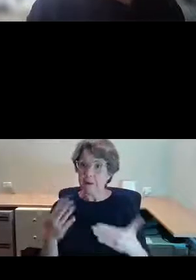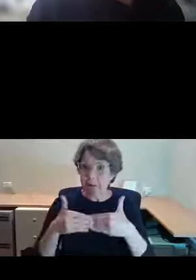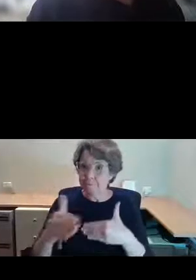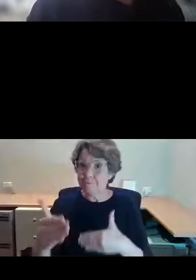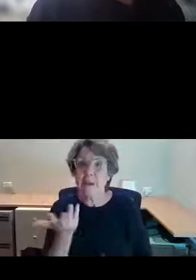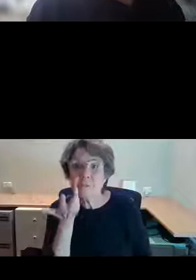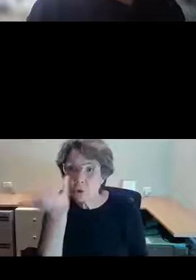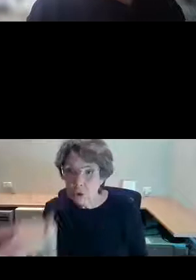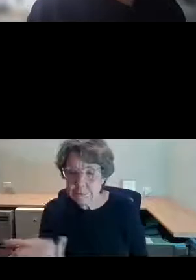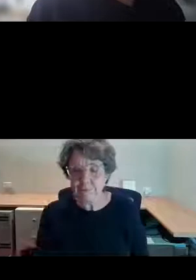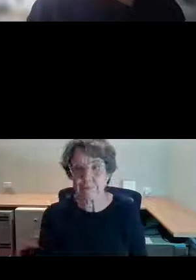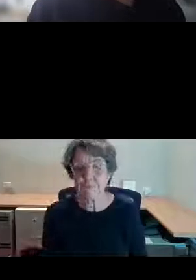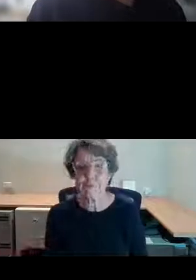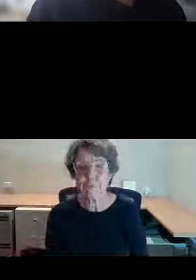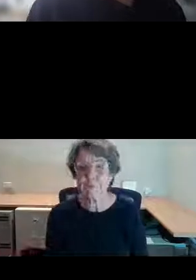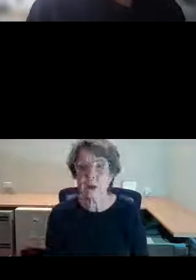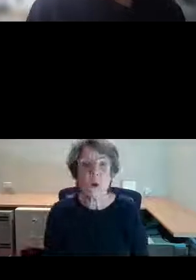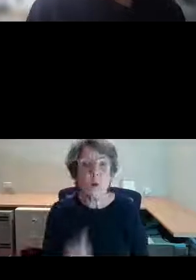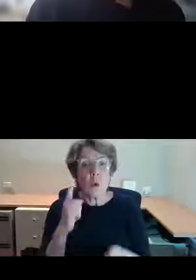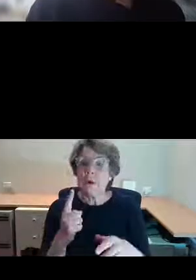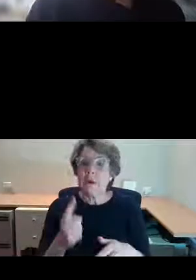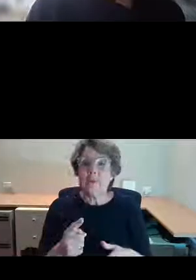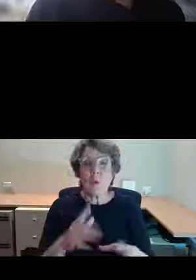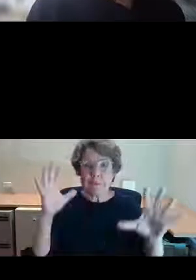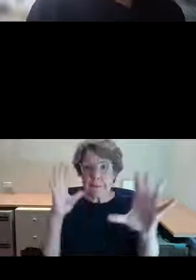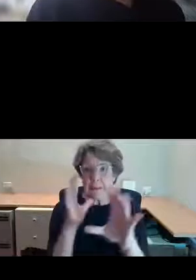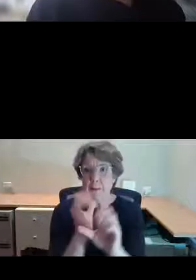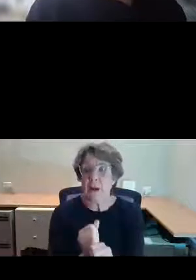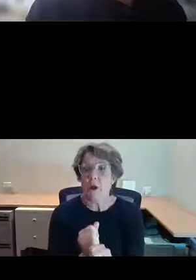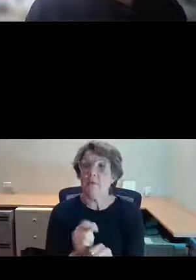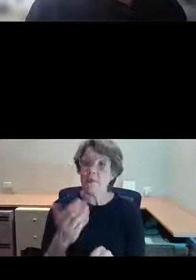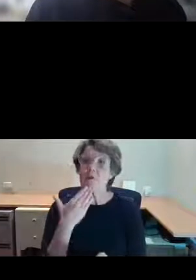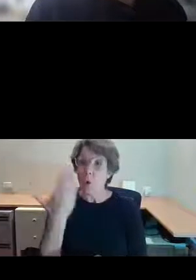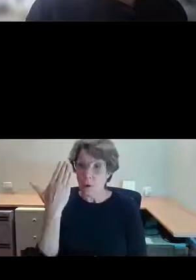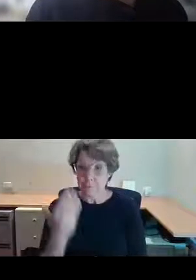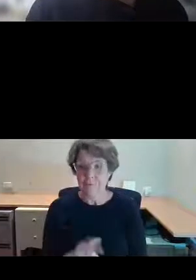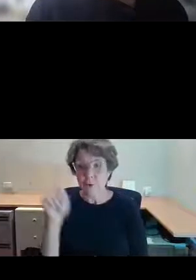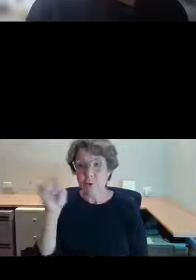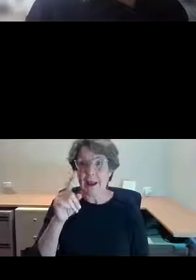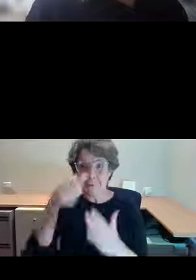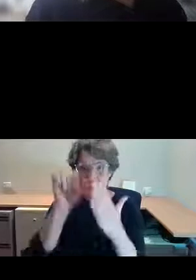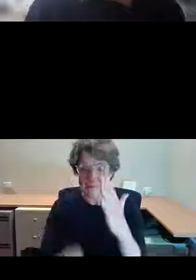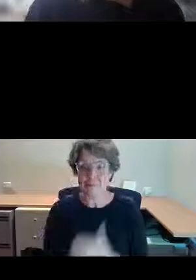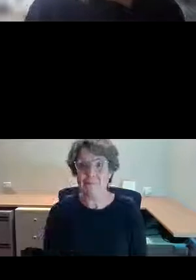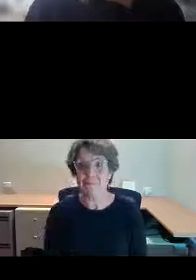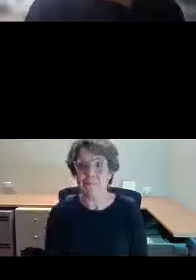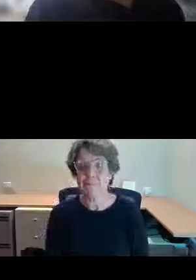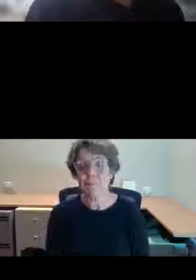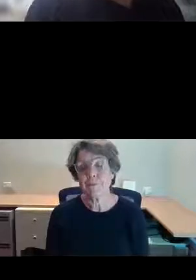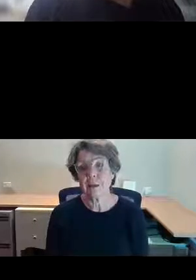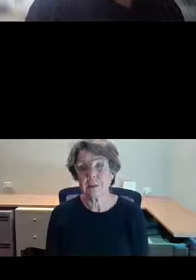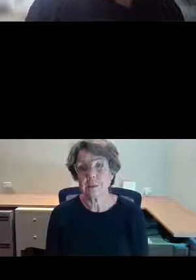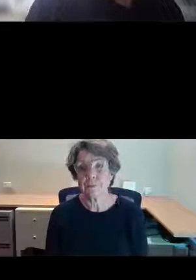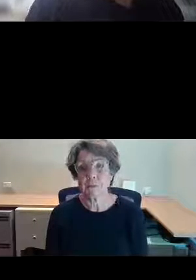So I'll give you a little quick outline of the talk that I'm going to give today. Over the many years that